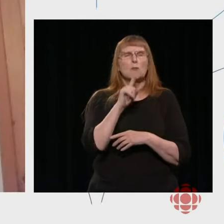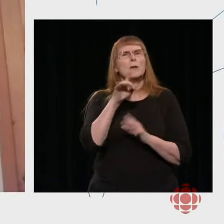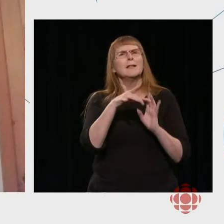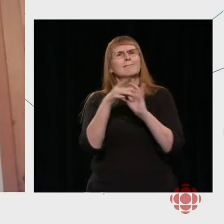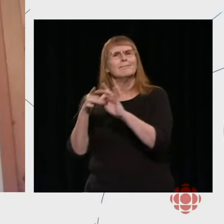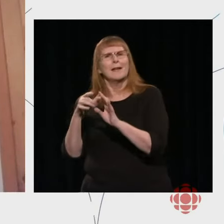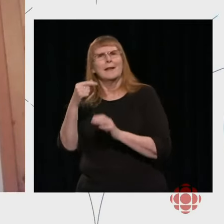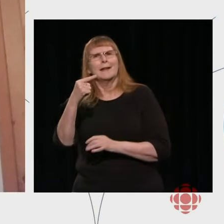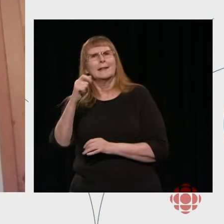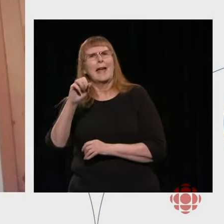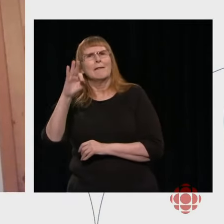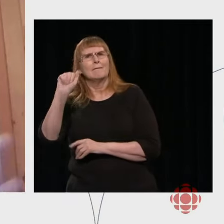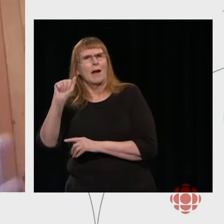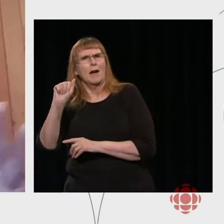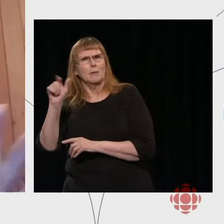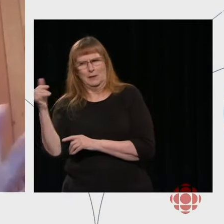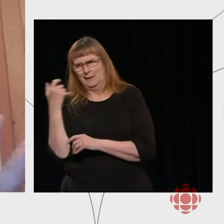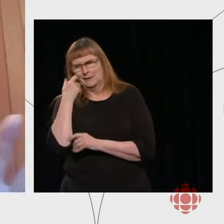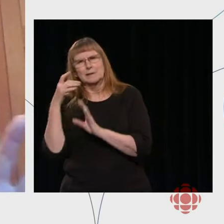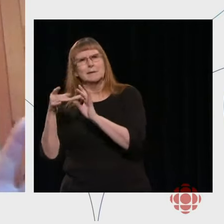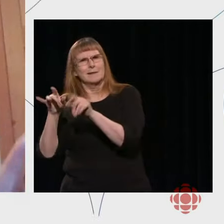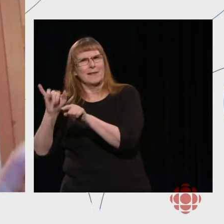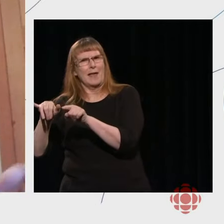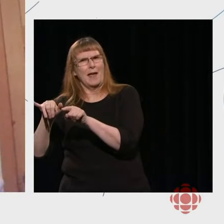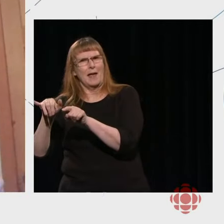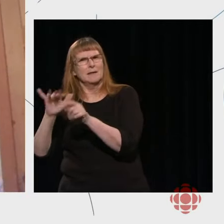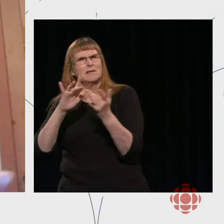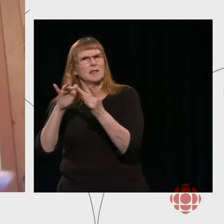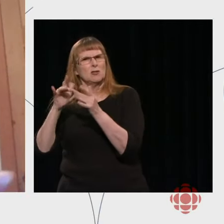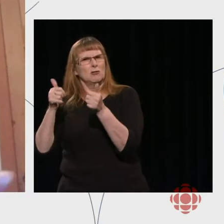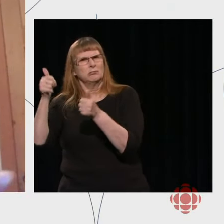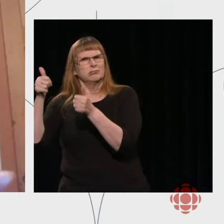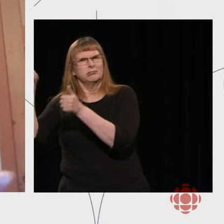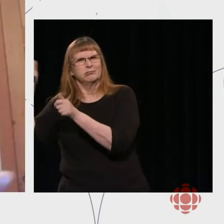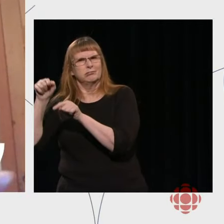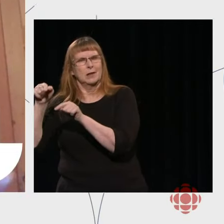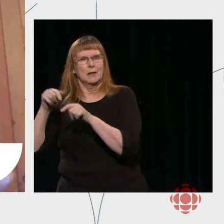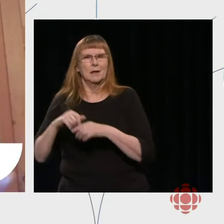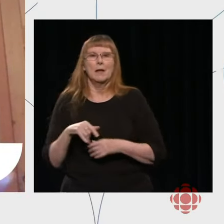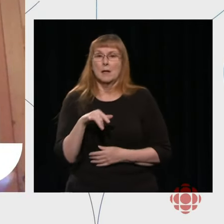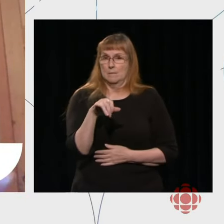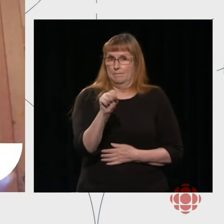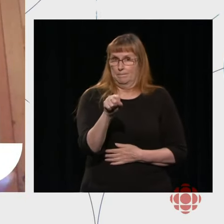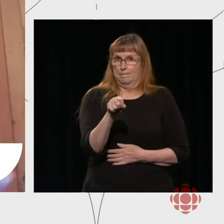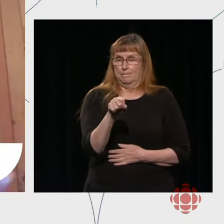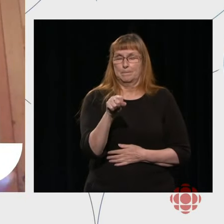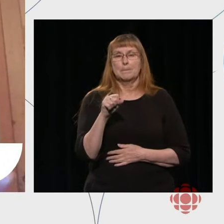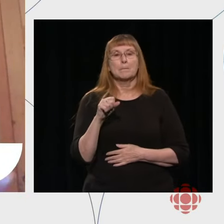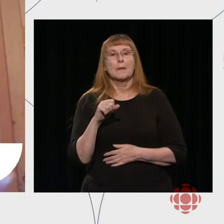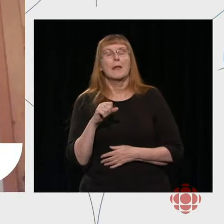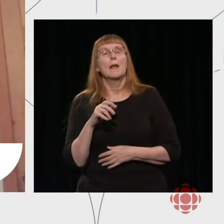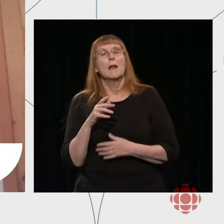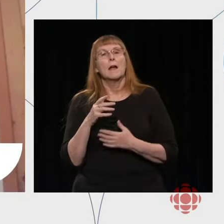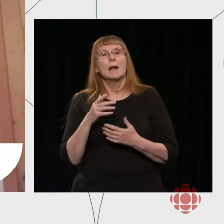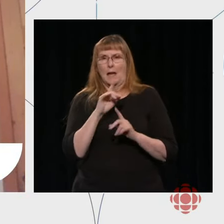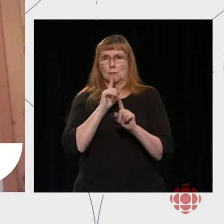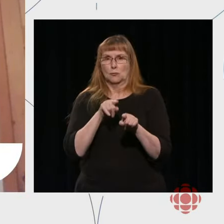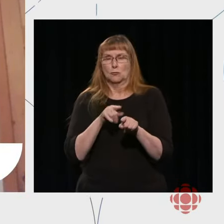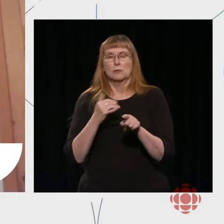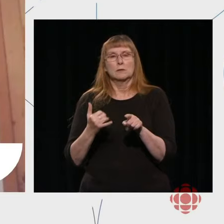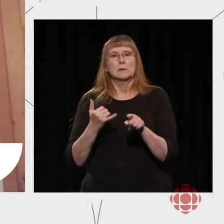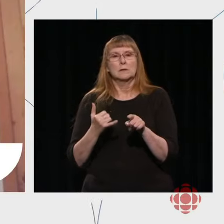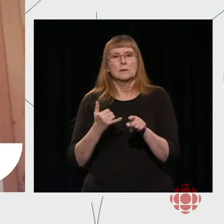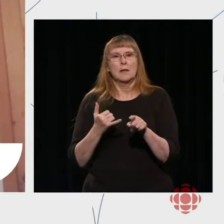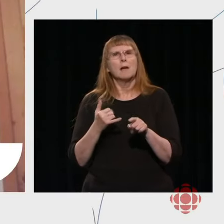Yes, thank you. We have been sort of talking around this topic a number of times in this conversation